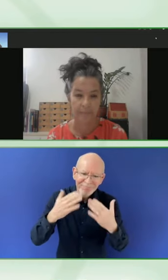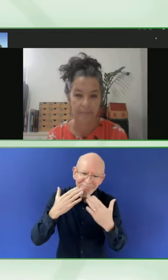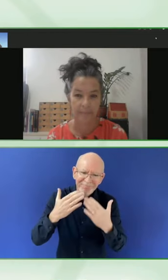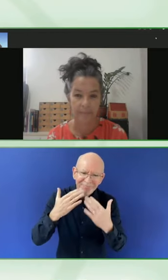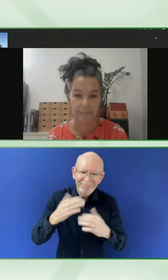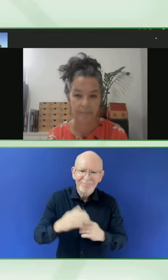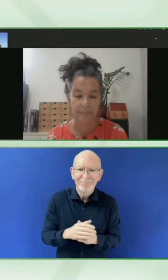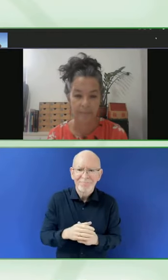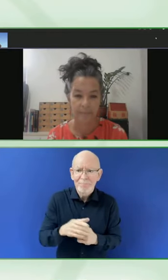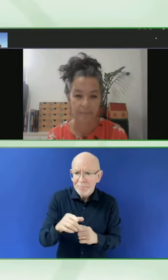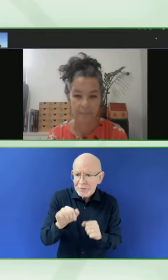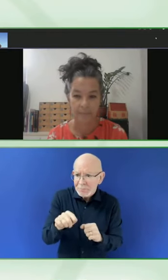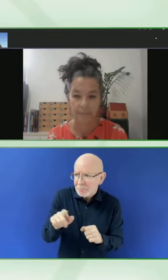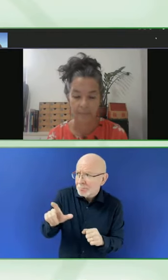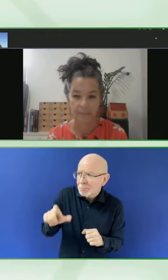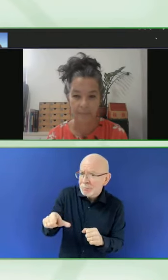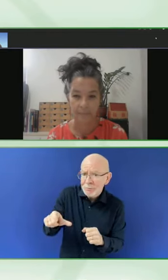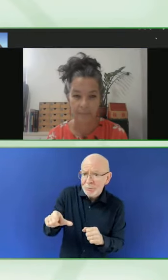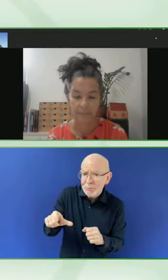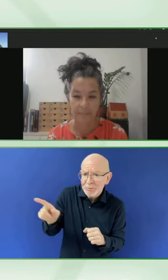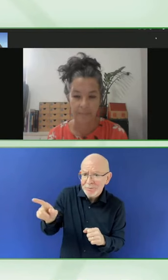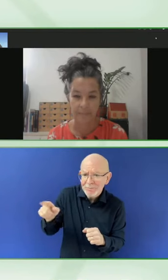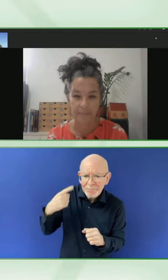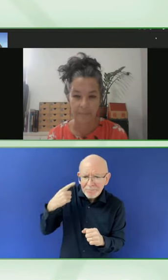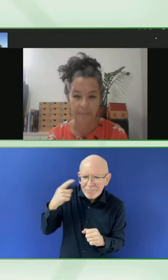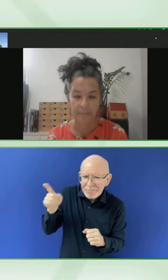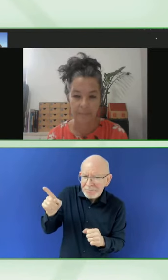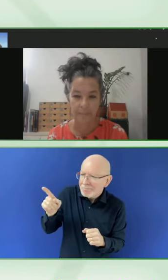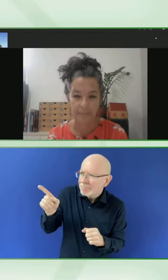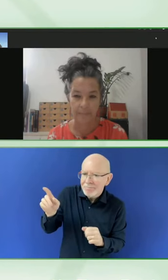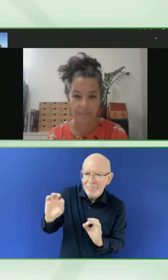Just checking in with our AV team. Are we playing the sample?